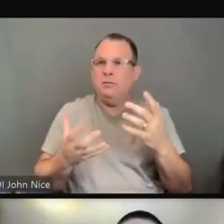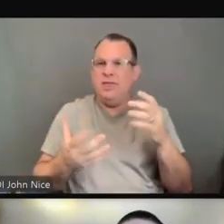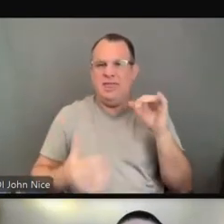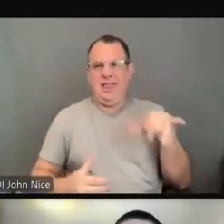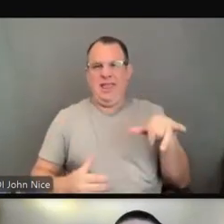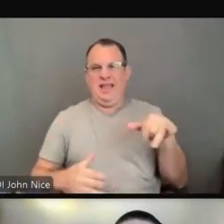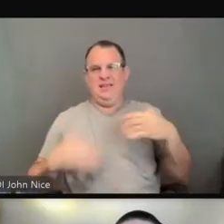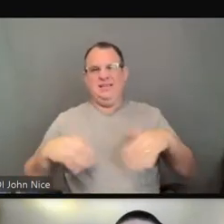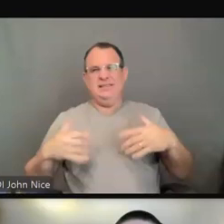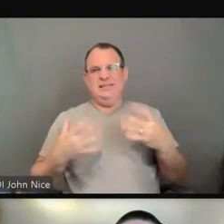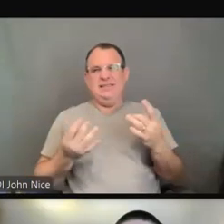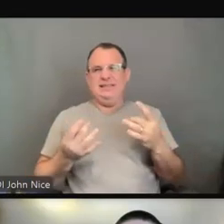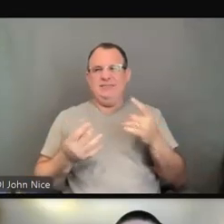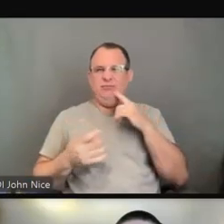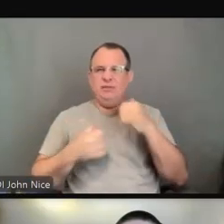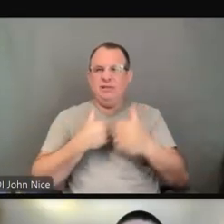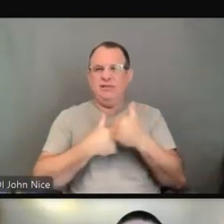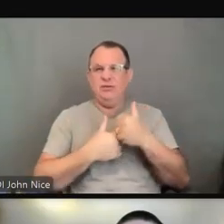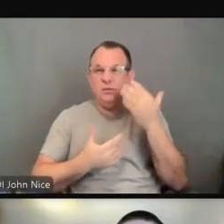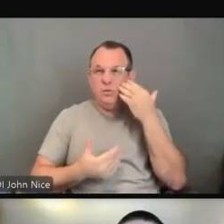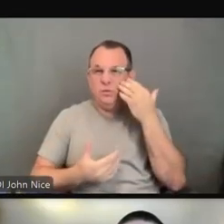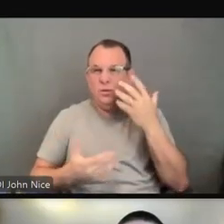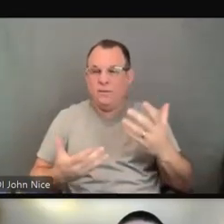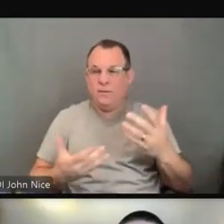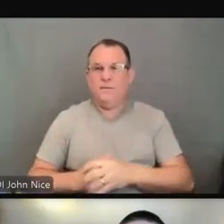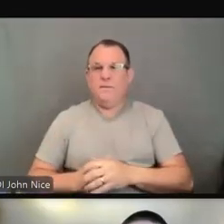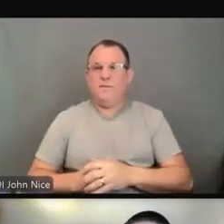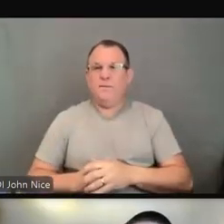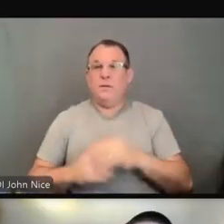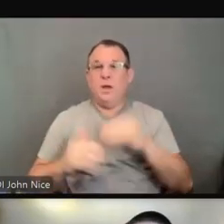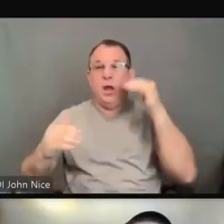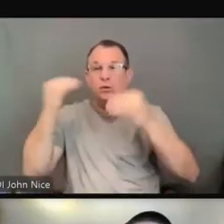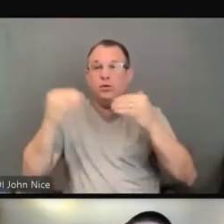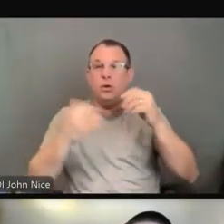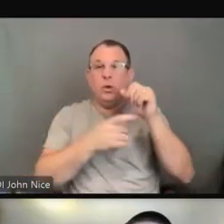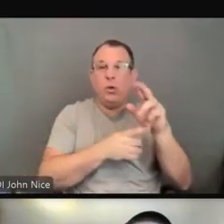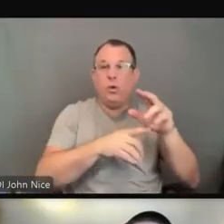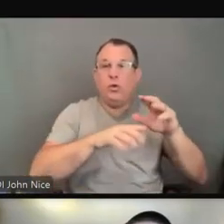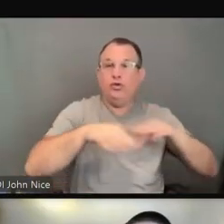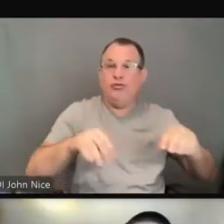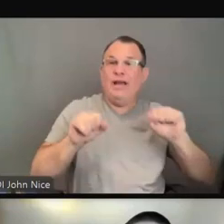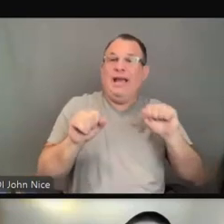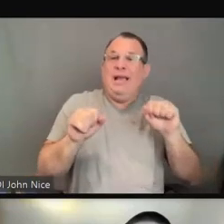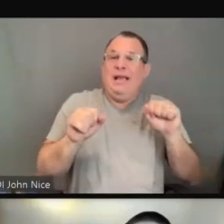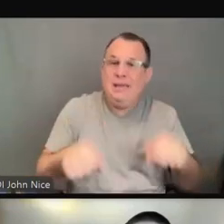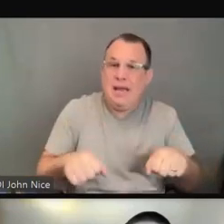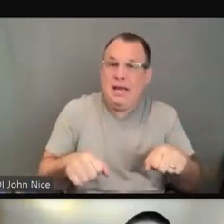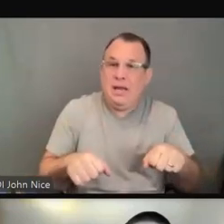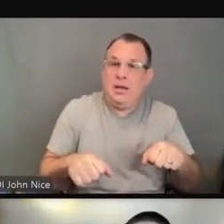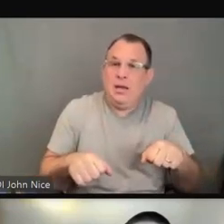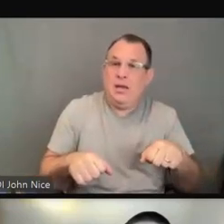In that case, an adult or a minor child accompanying the person who uses my language